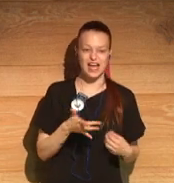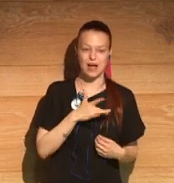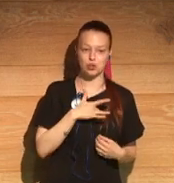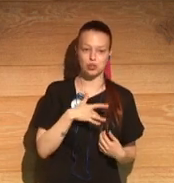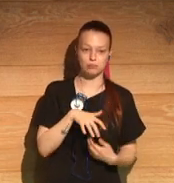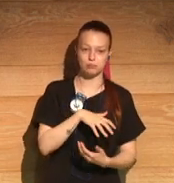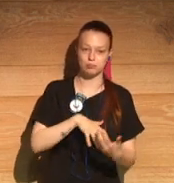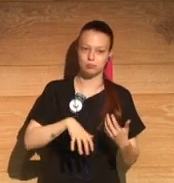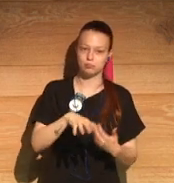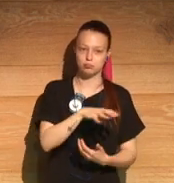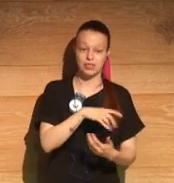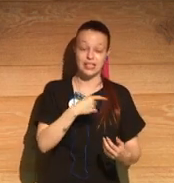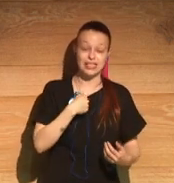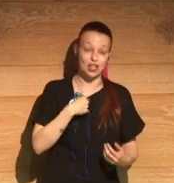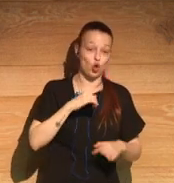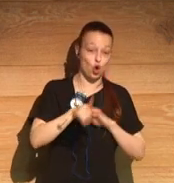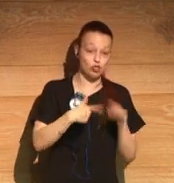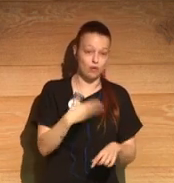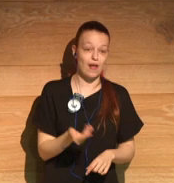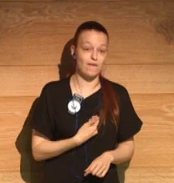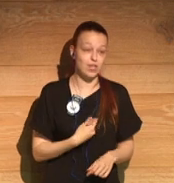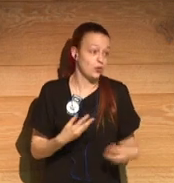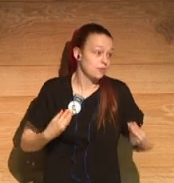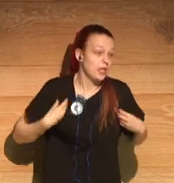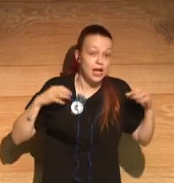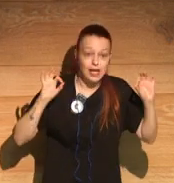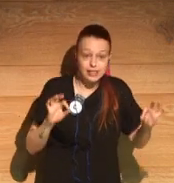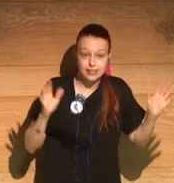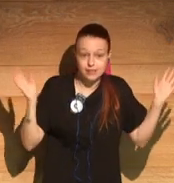you just sort of live the life you live.